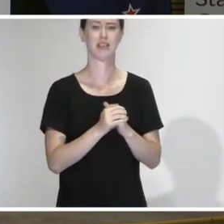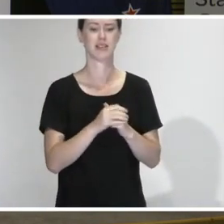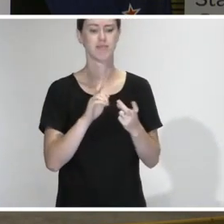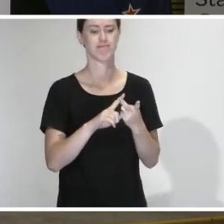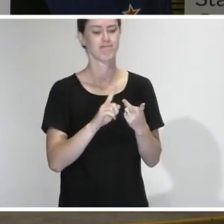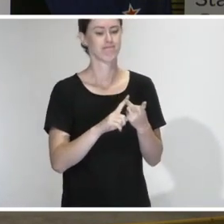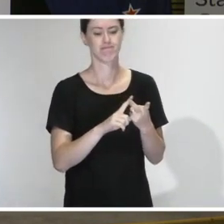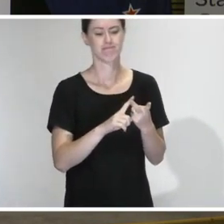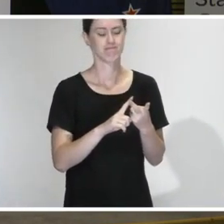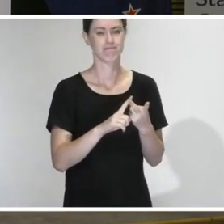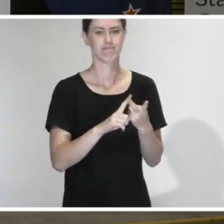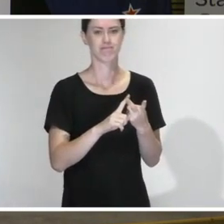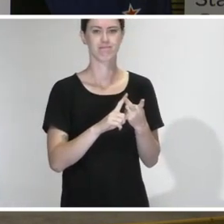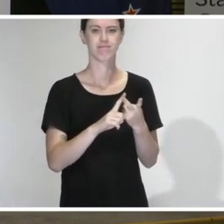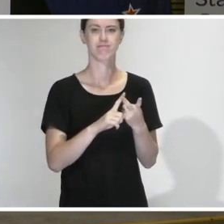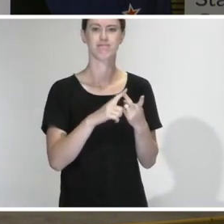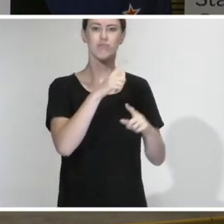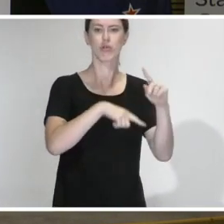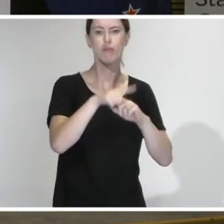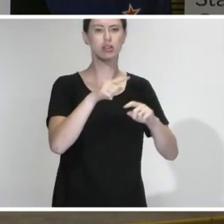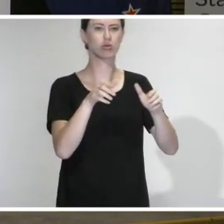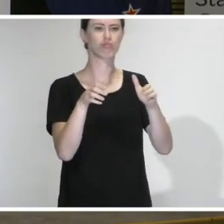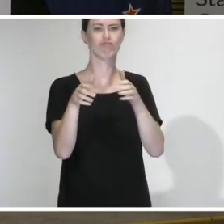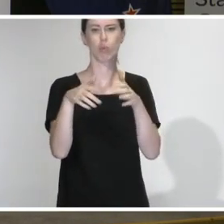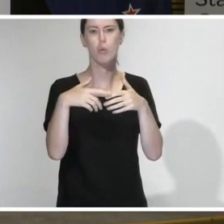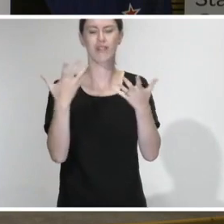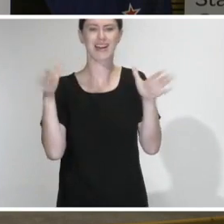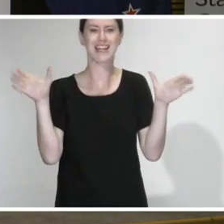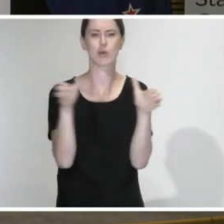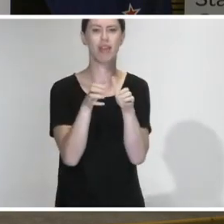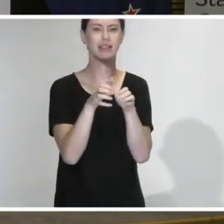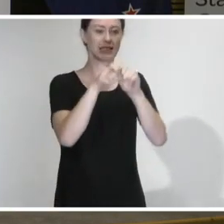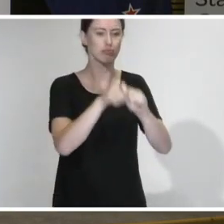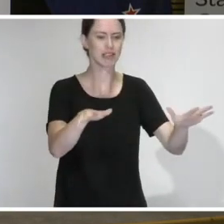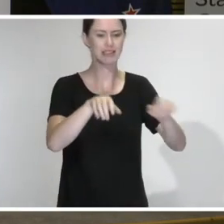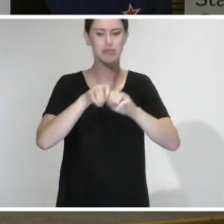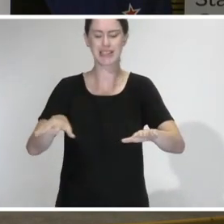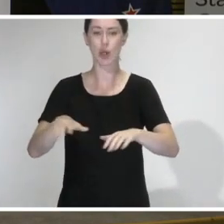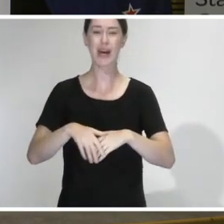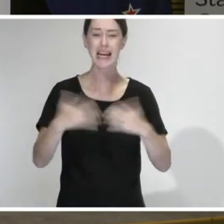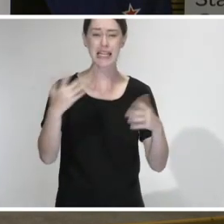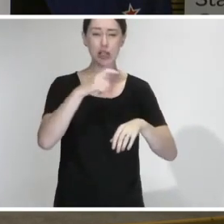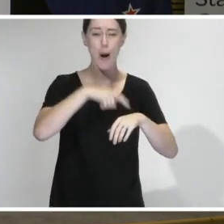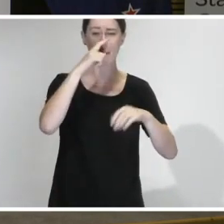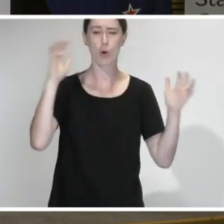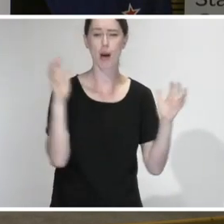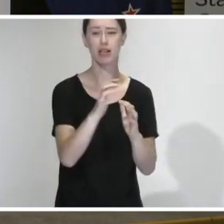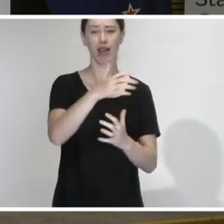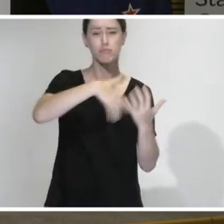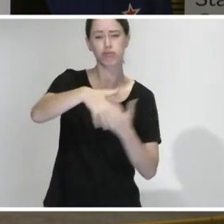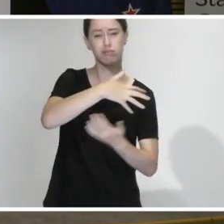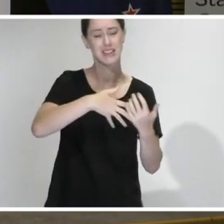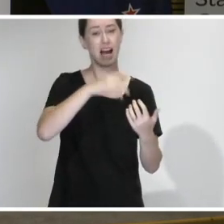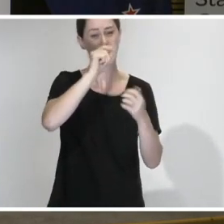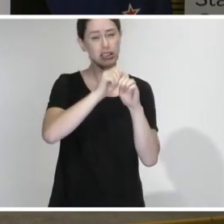they're functions in our small towns, they're conferences, they're rugby teams, they're any social occasion where people are coming together, and